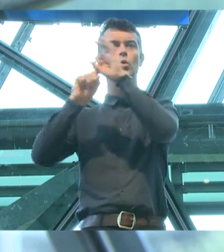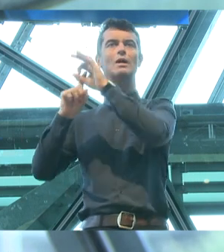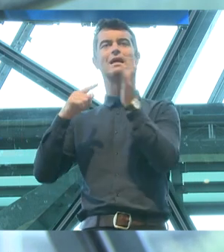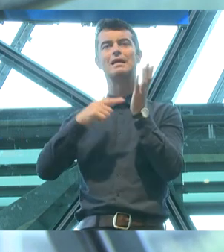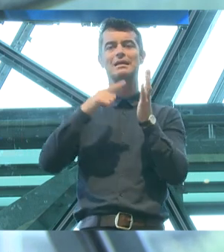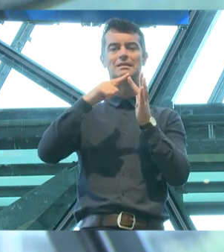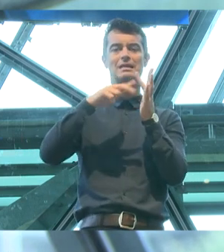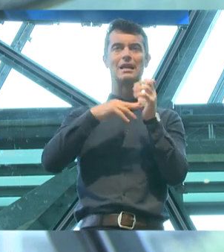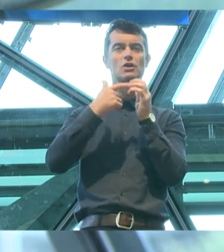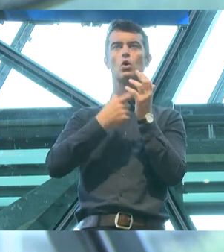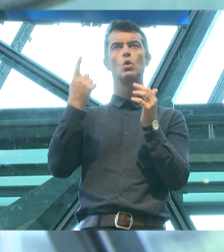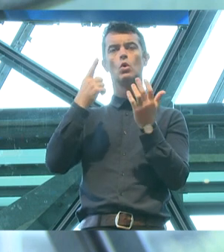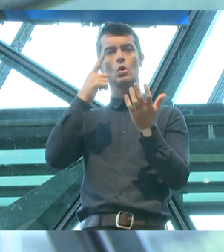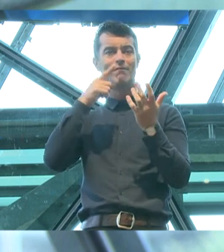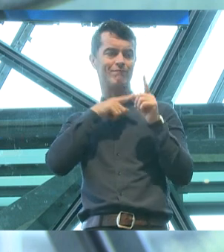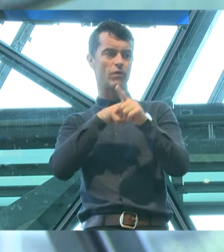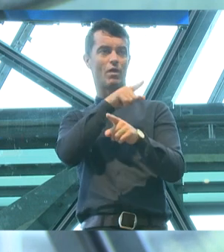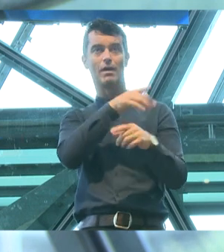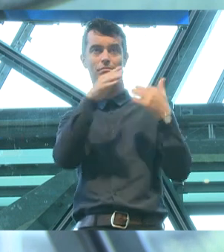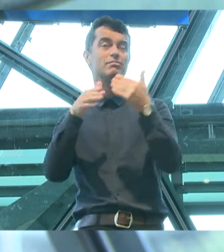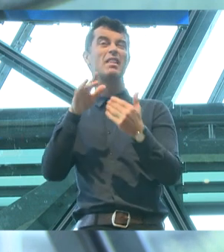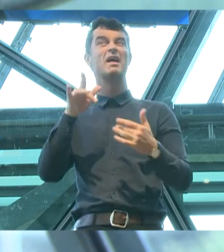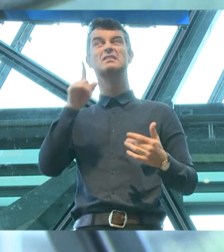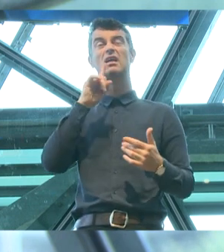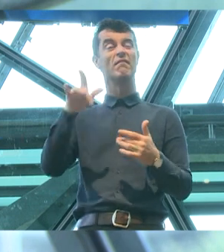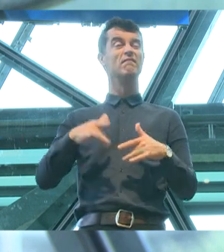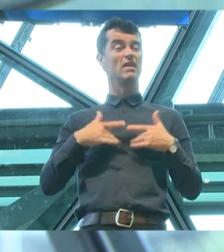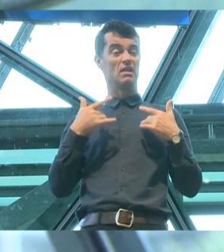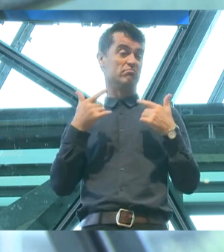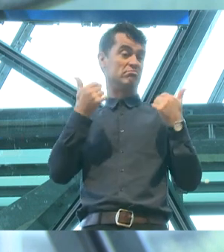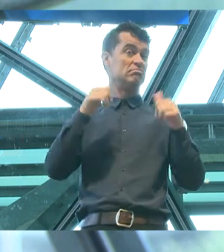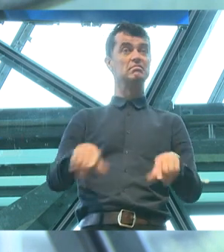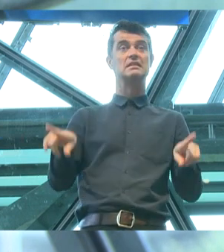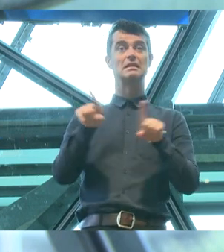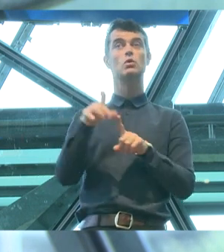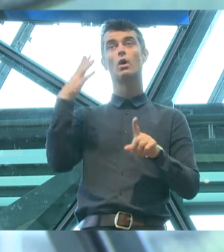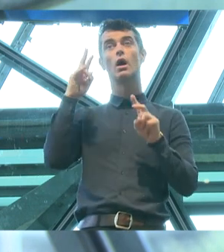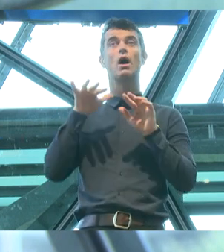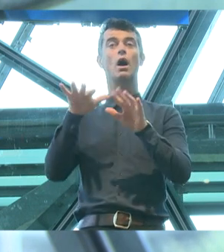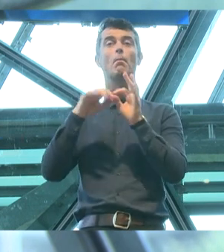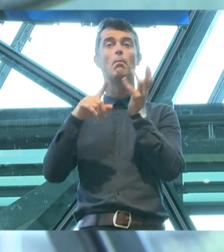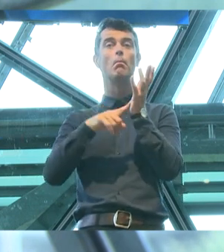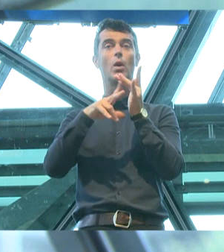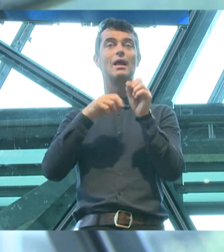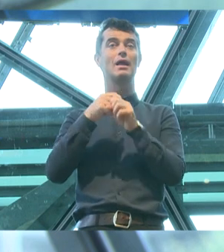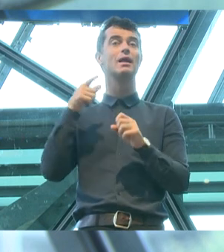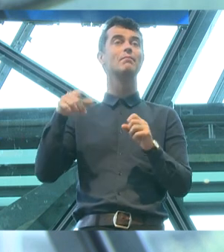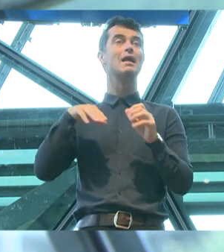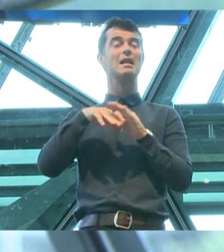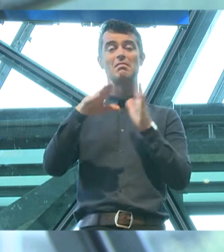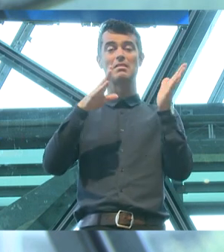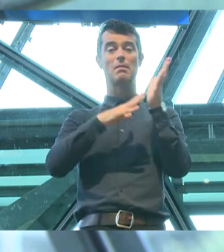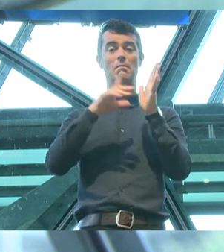followed the saga, they told me that the dynamic felt familiar. At school, we call it bullying. In the media, we call it a beat-up.